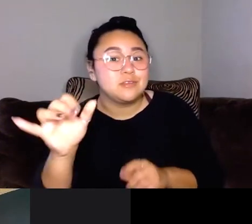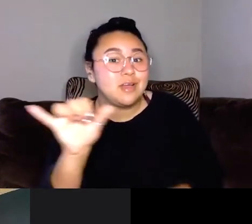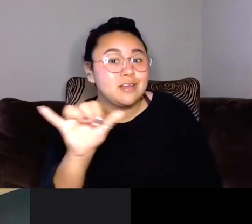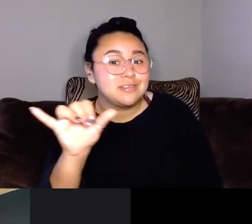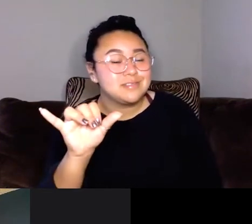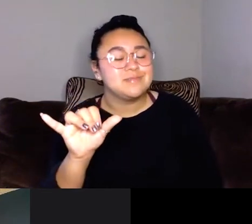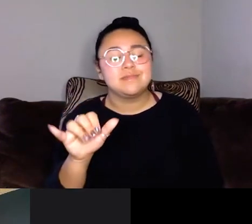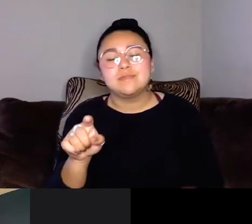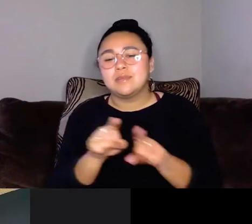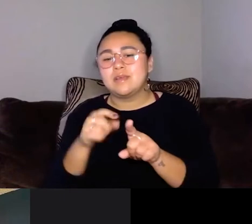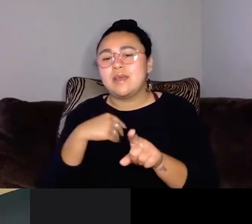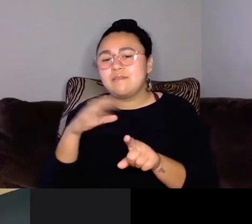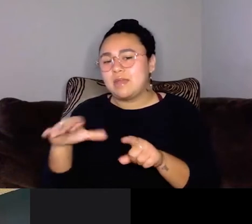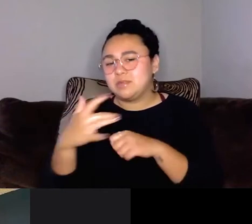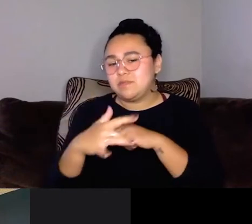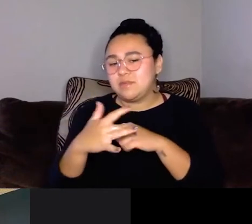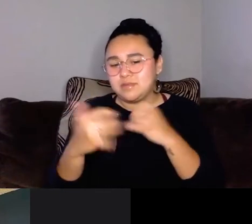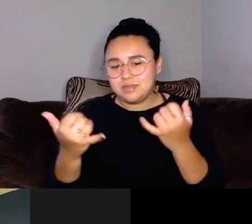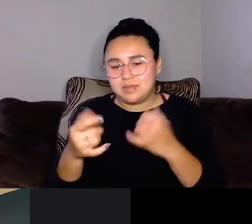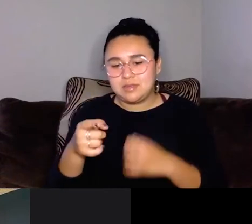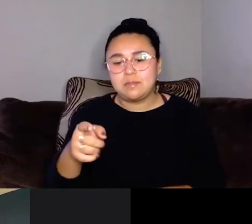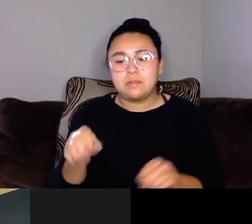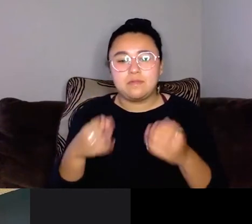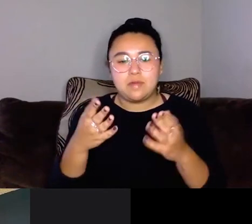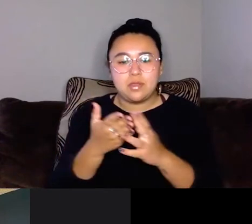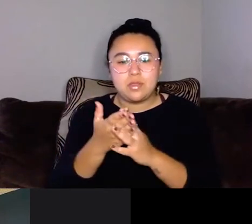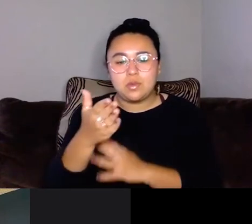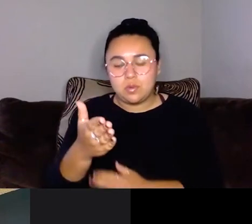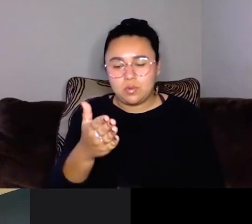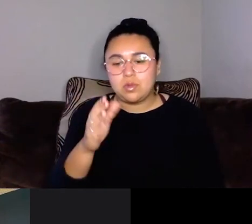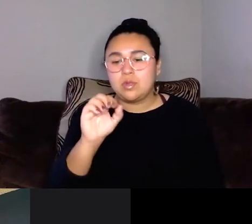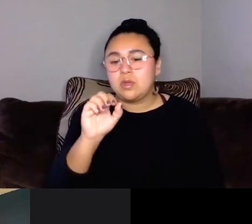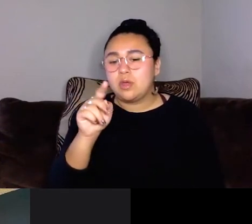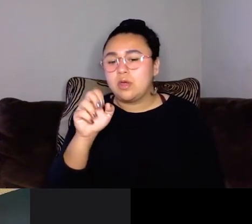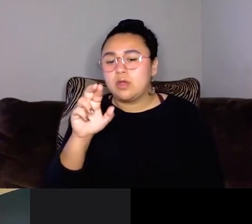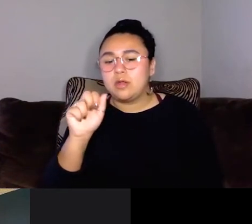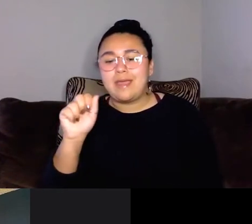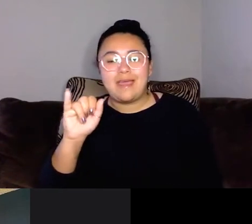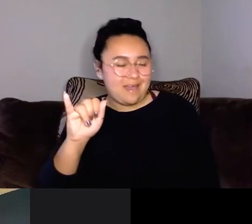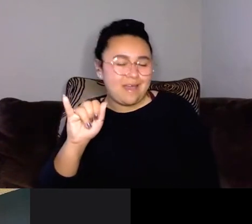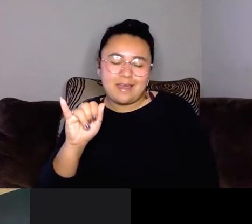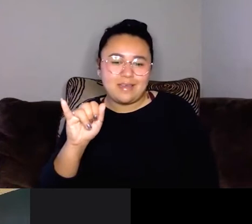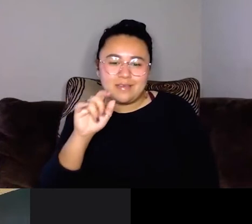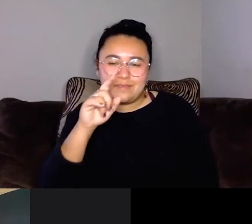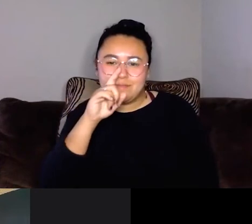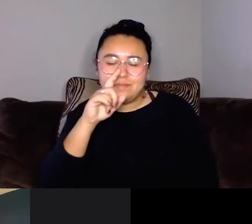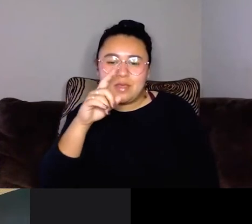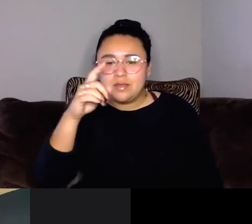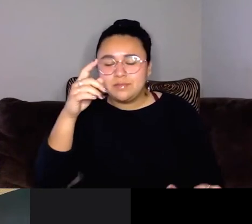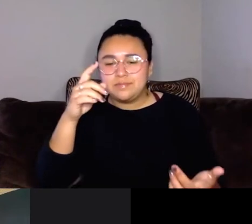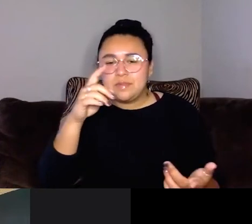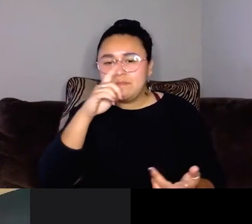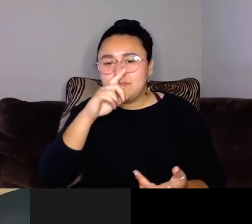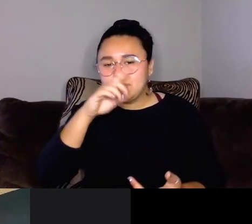also have captioning available today. It's provided through Otter AI. So if you're with us live, you can click the